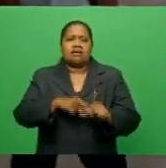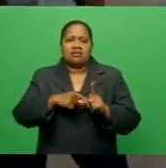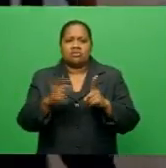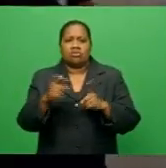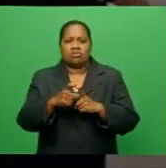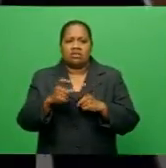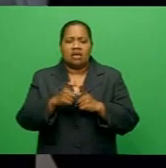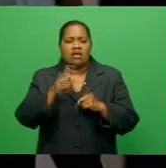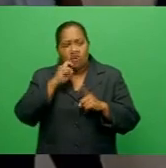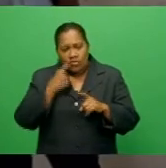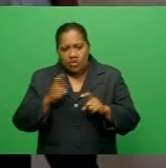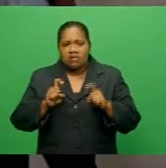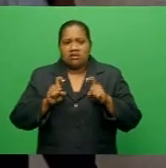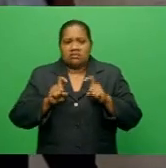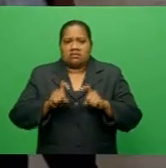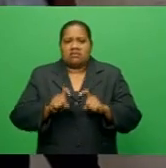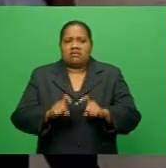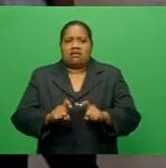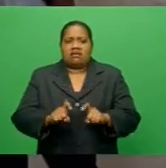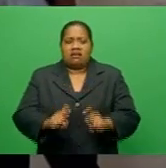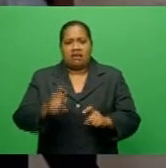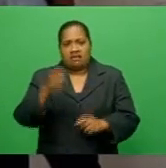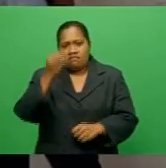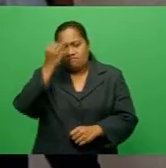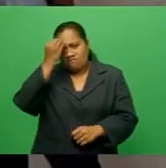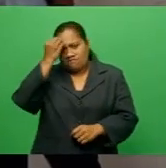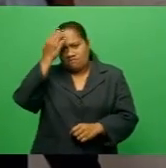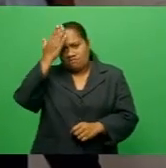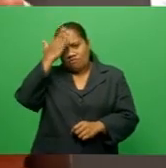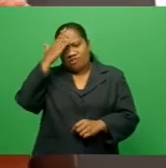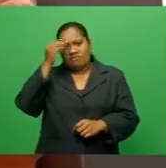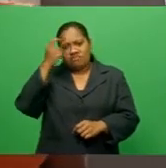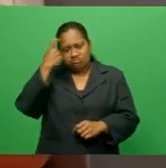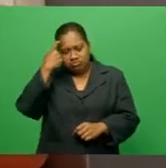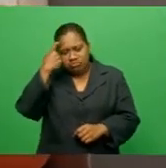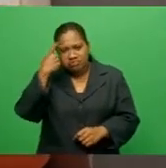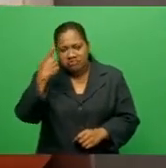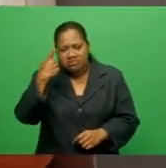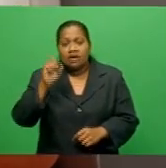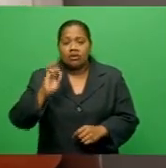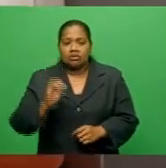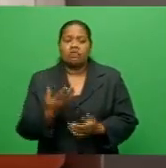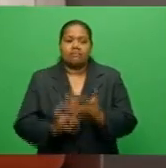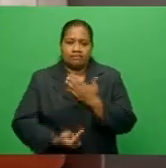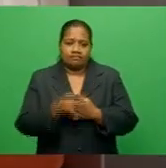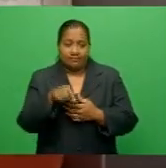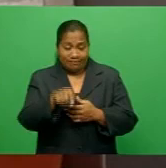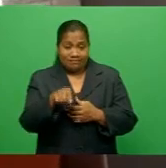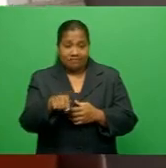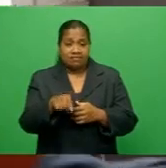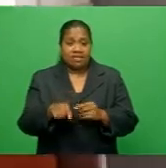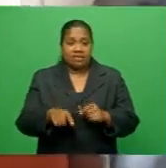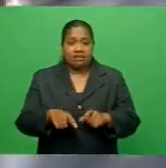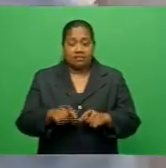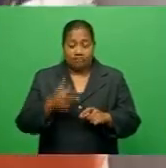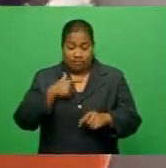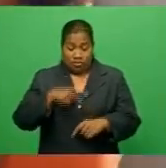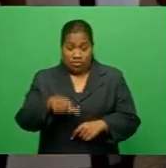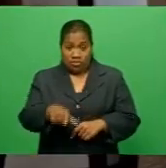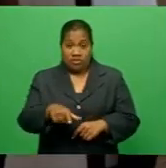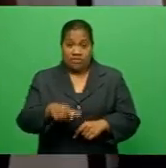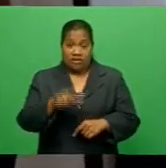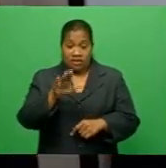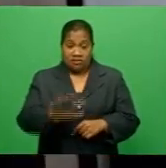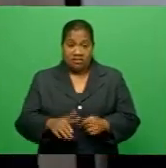the rest of his life with that knowledge. In his sentencing, the High Court judge said that the primary cause of the child's death was